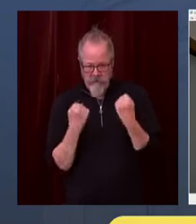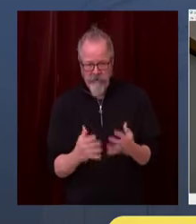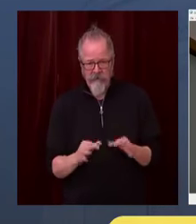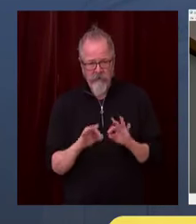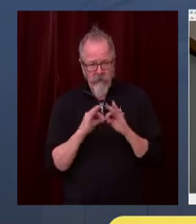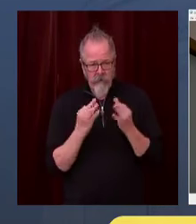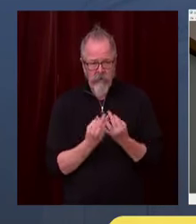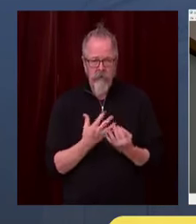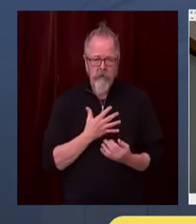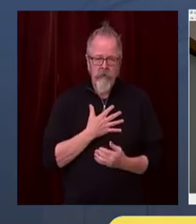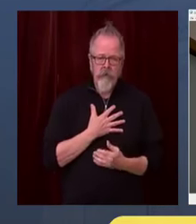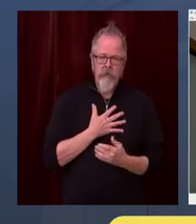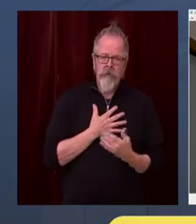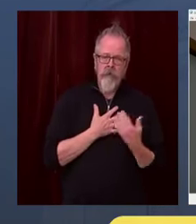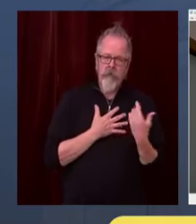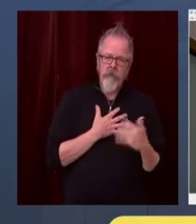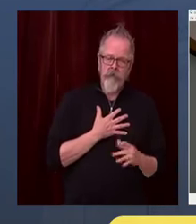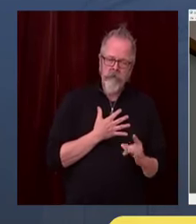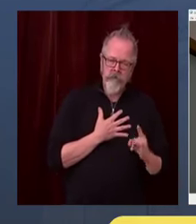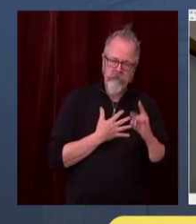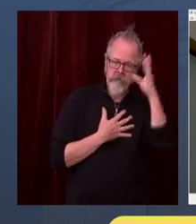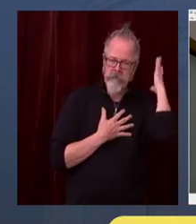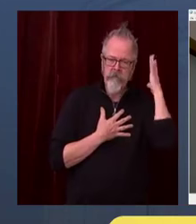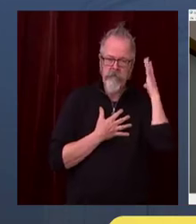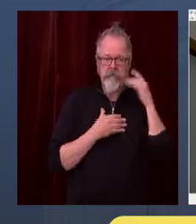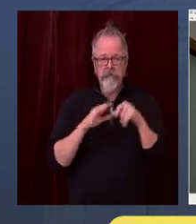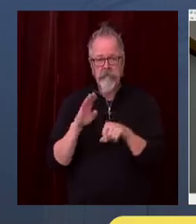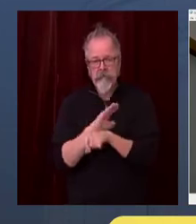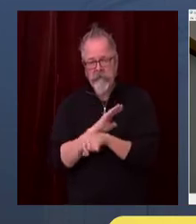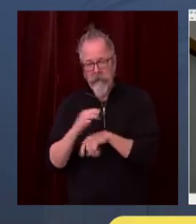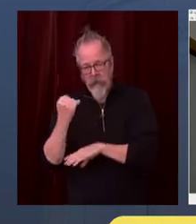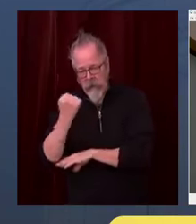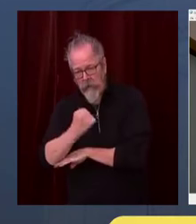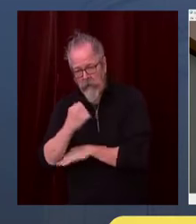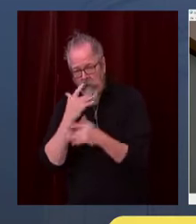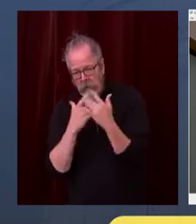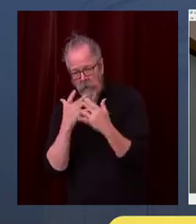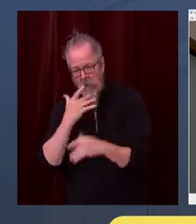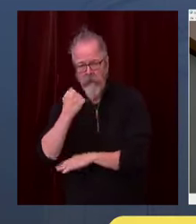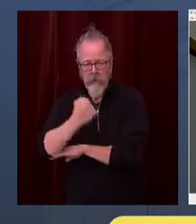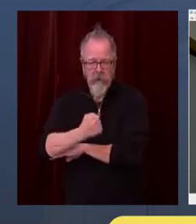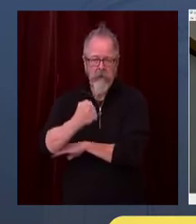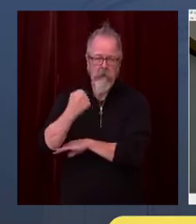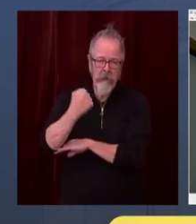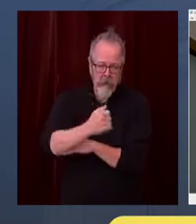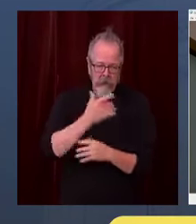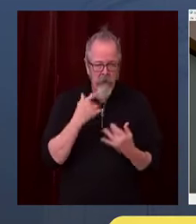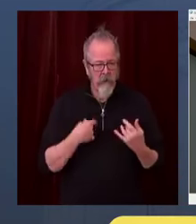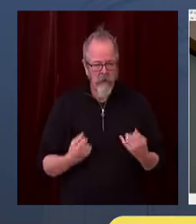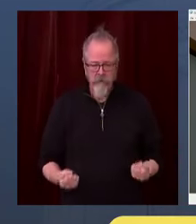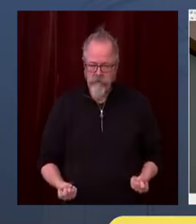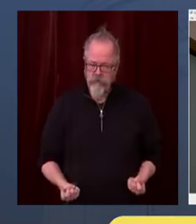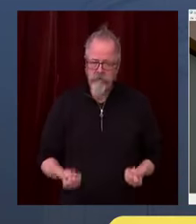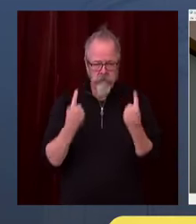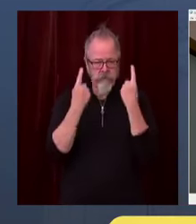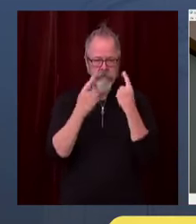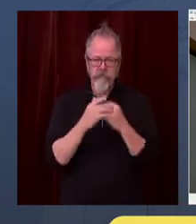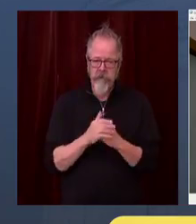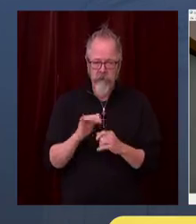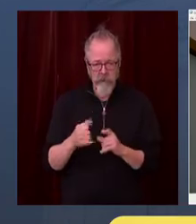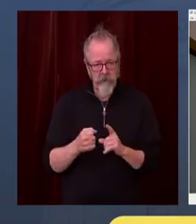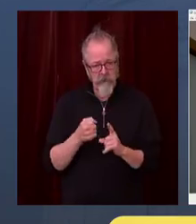hurting. There's no doubt that any restrictions will cause further economic impacts in Seattle and across our state.